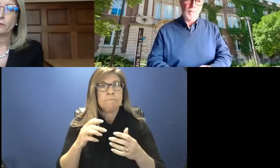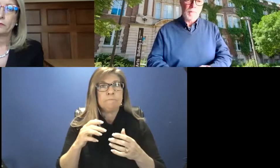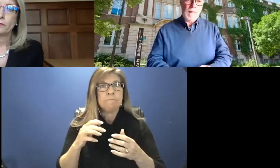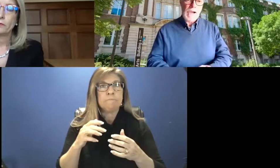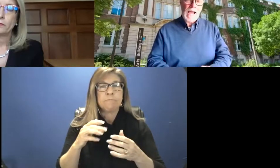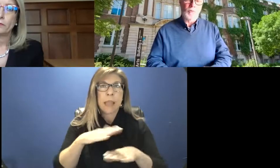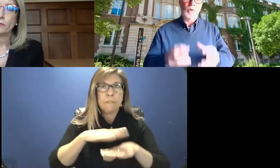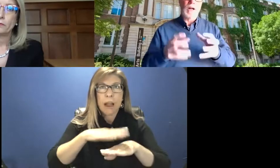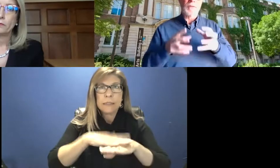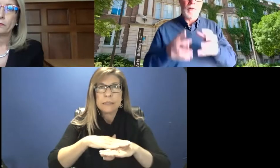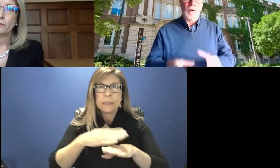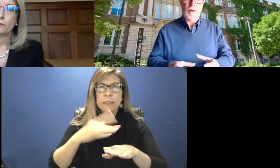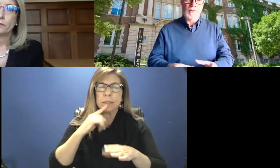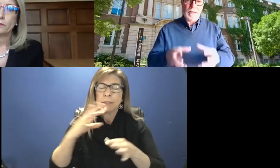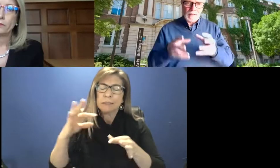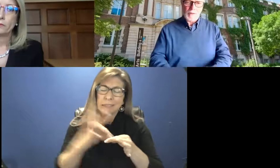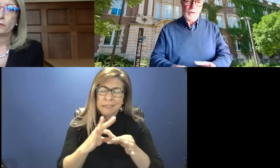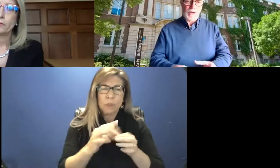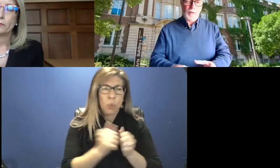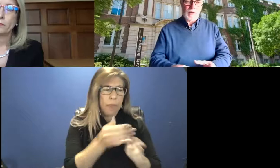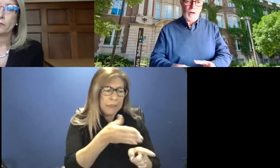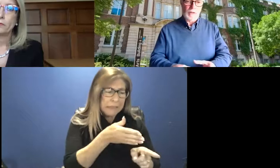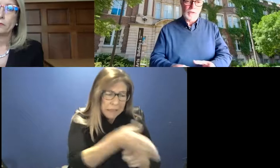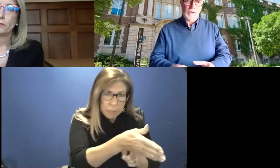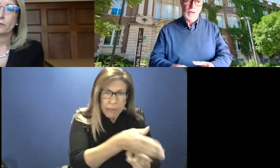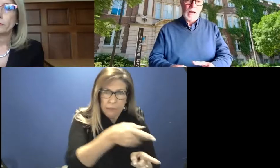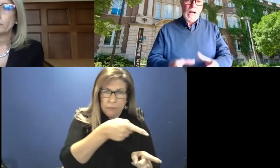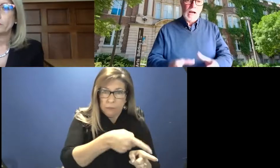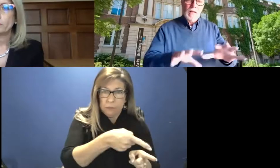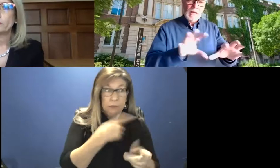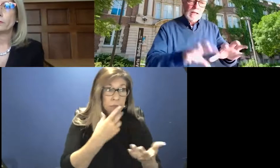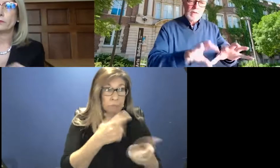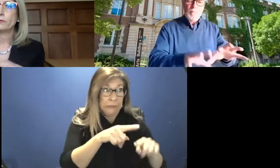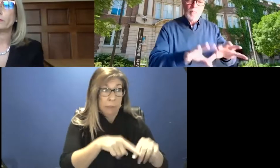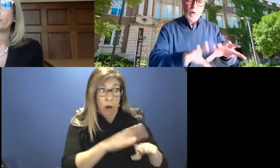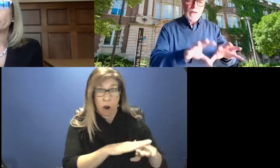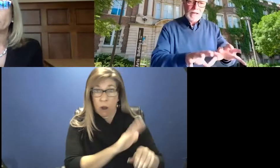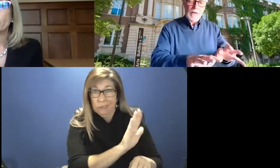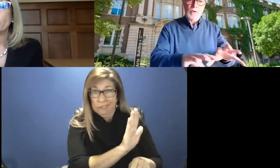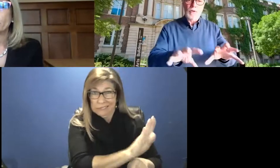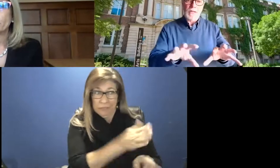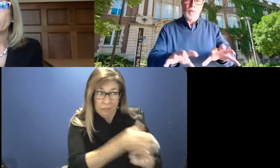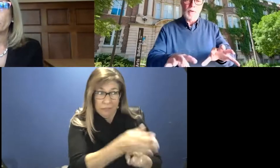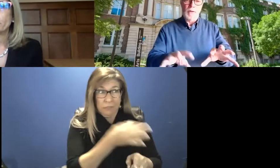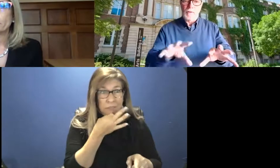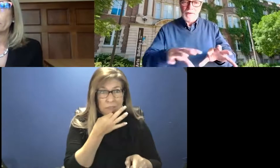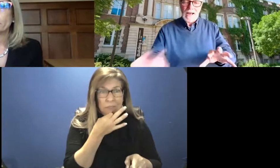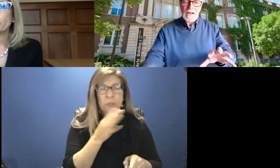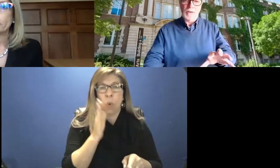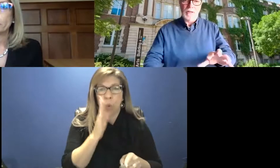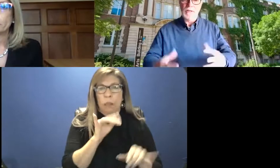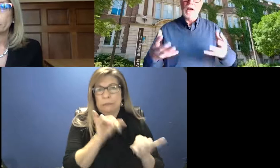and relies very much on that disciplinary knowledge, is more than likely to stay within the